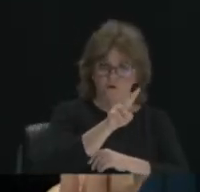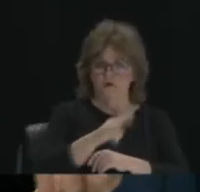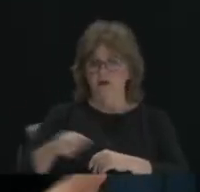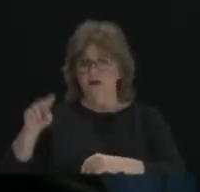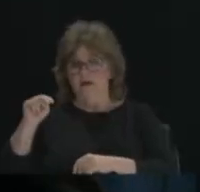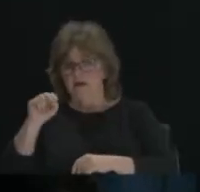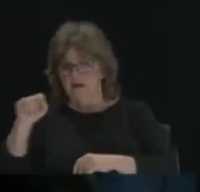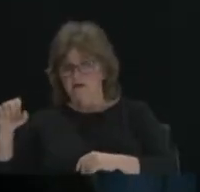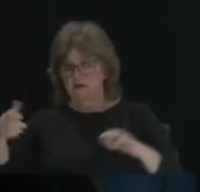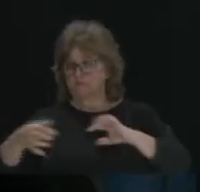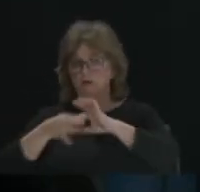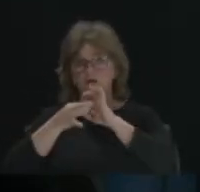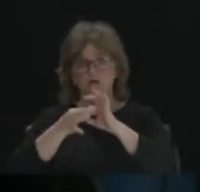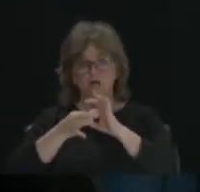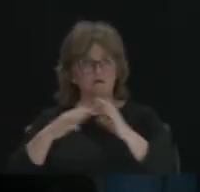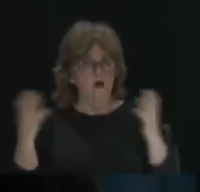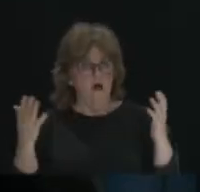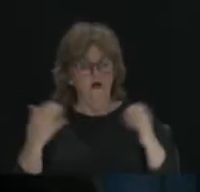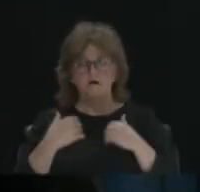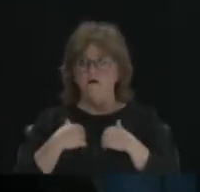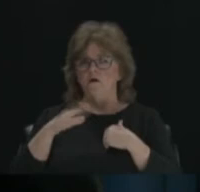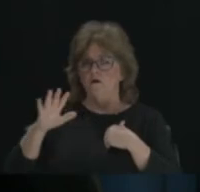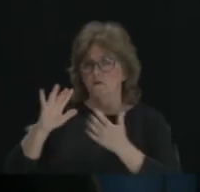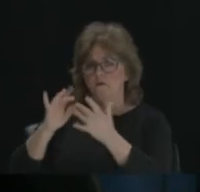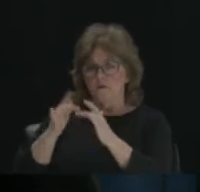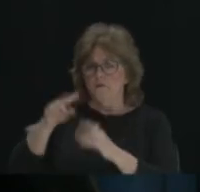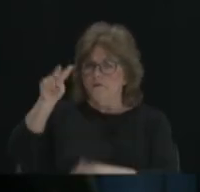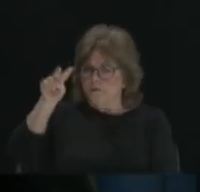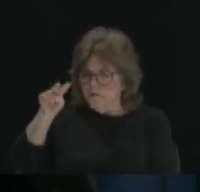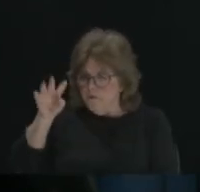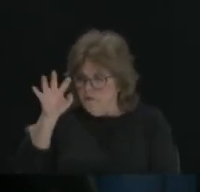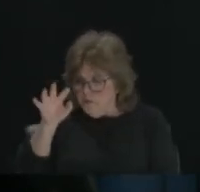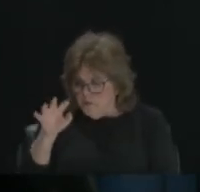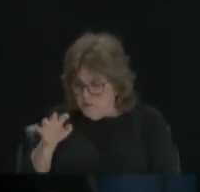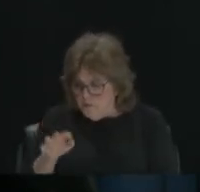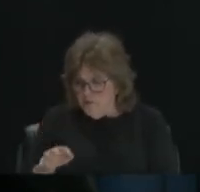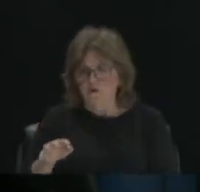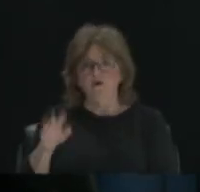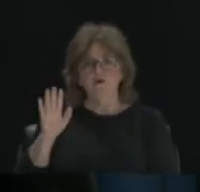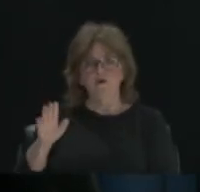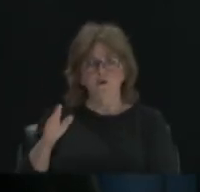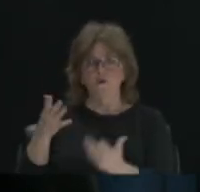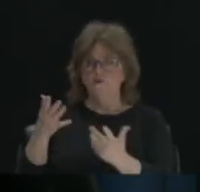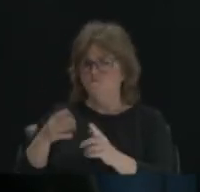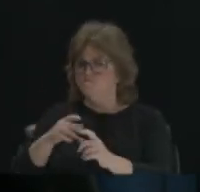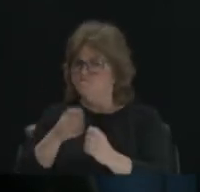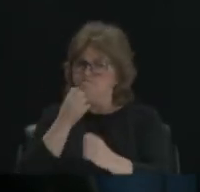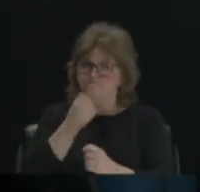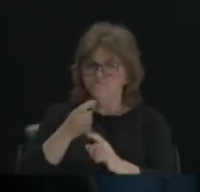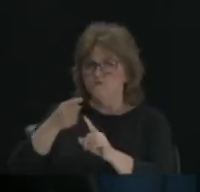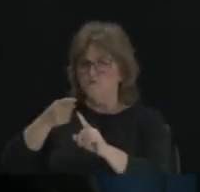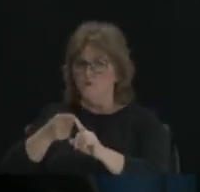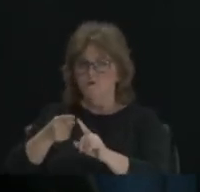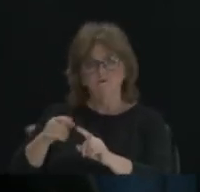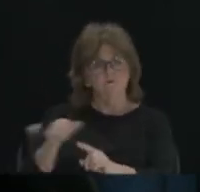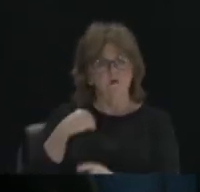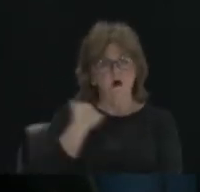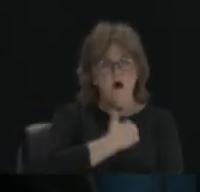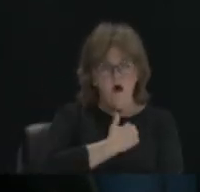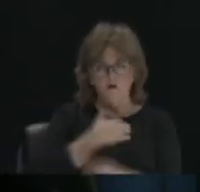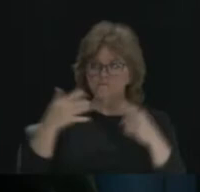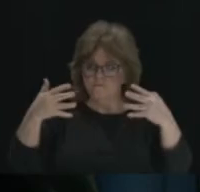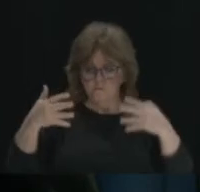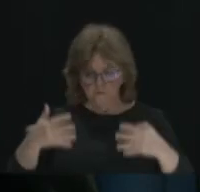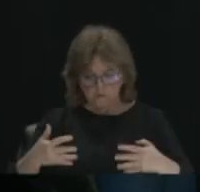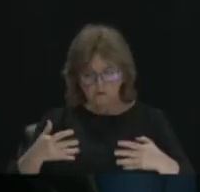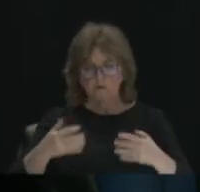spent some time on your website and I looked at things and I realized that your core goals are actually pretty similar to ours in that you are